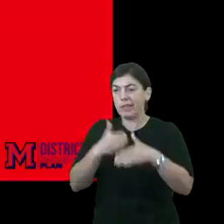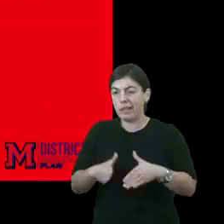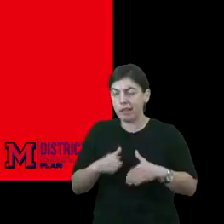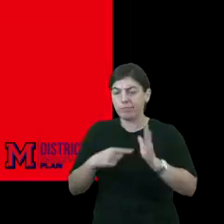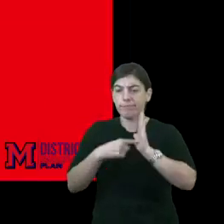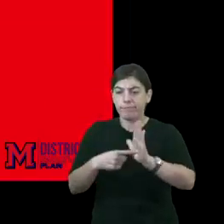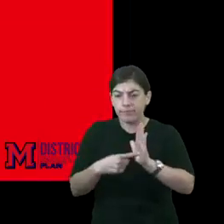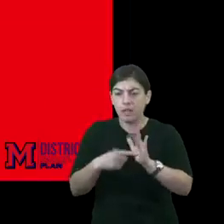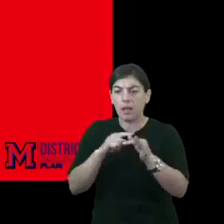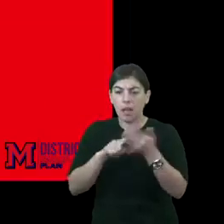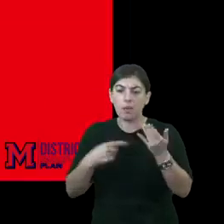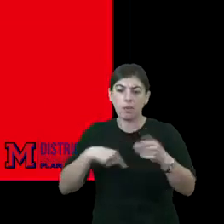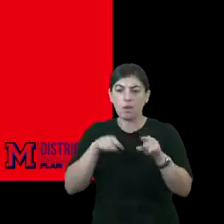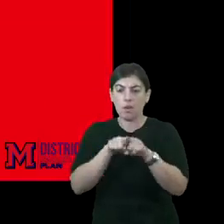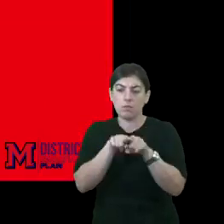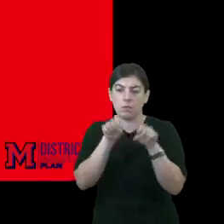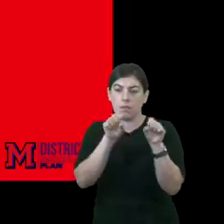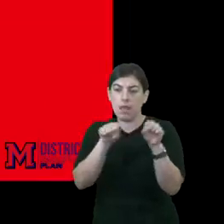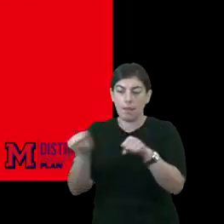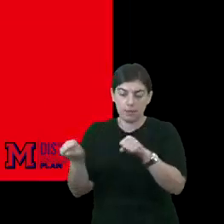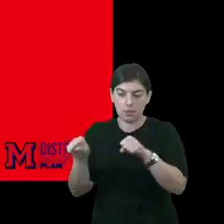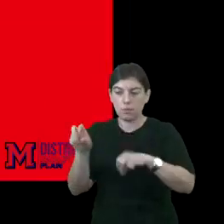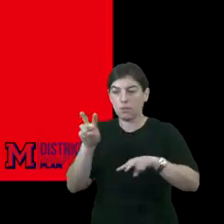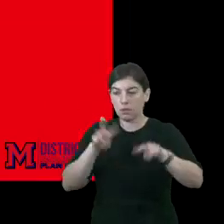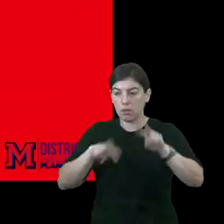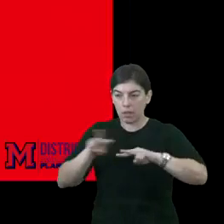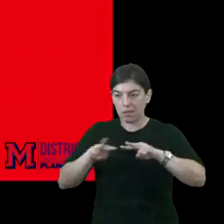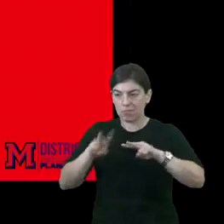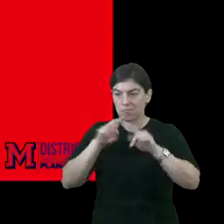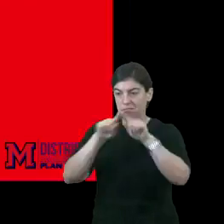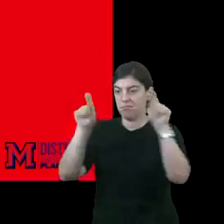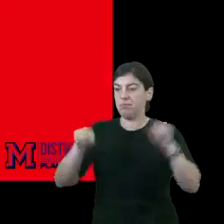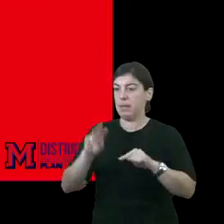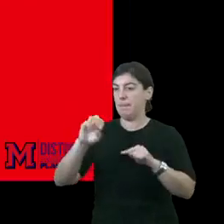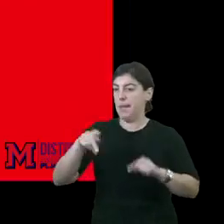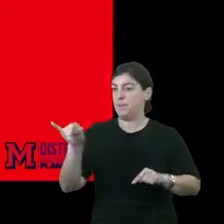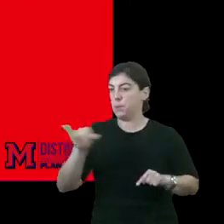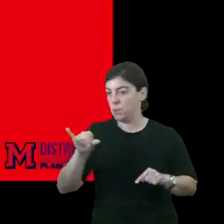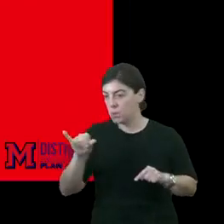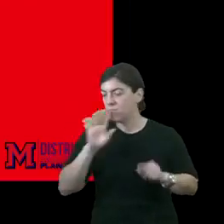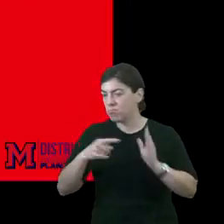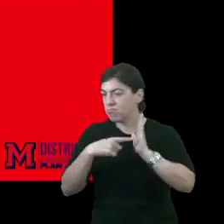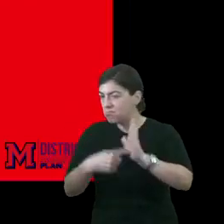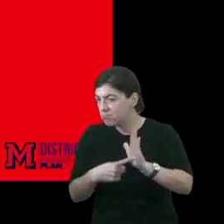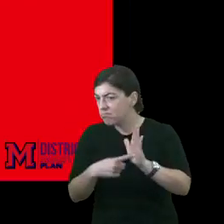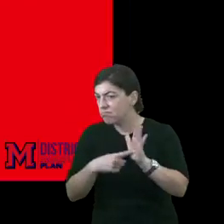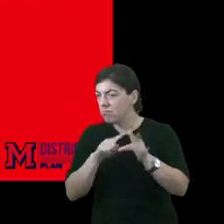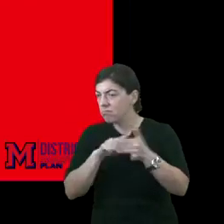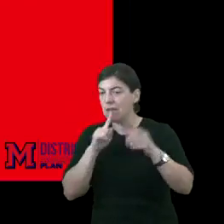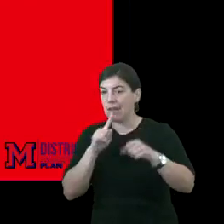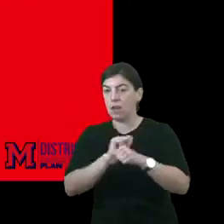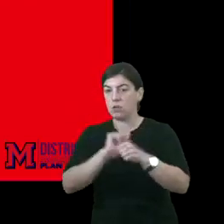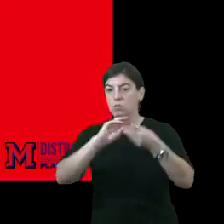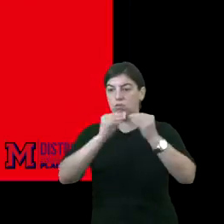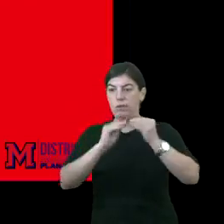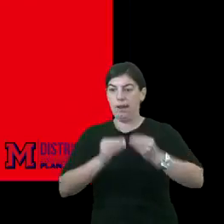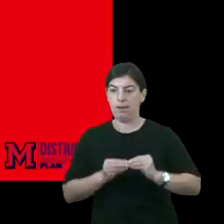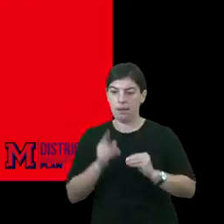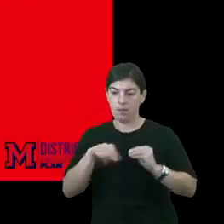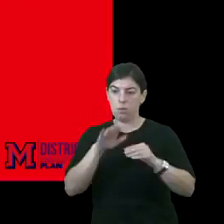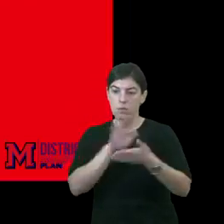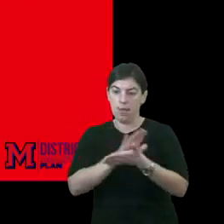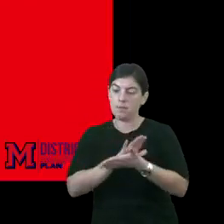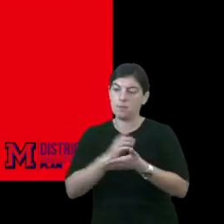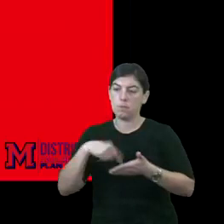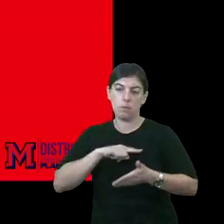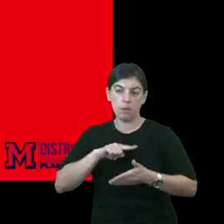indication. And we're also able to look at the, there's a map as well. That indicates the actual rating of campuses. So we can